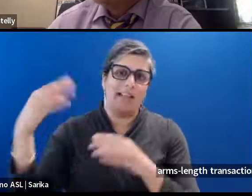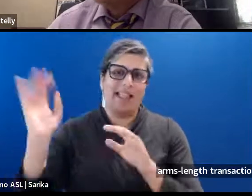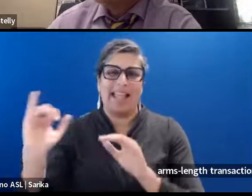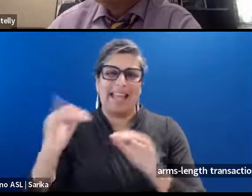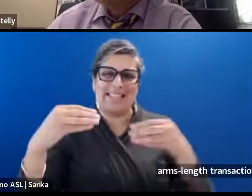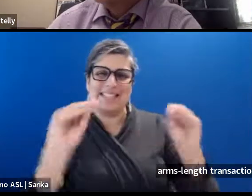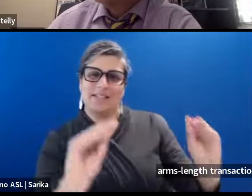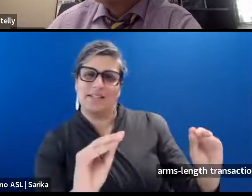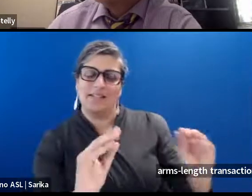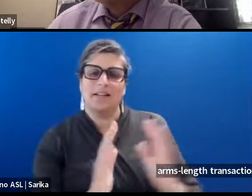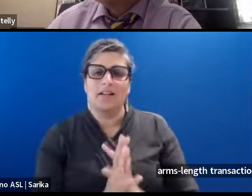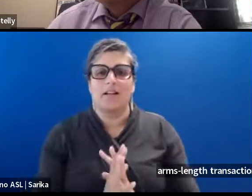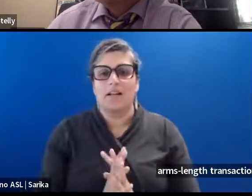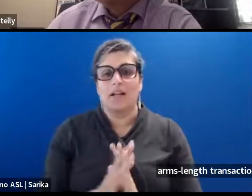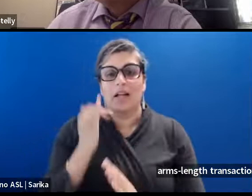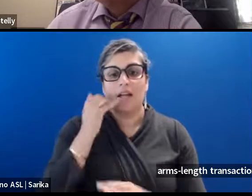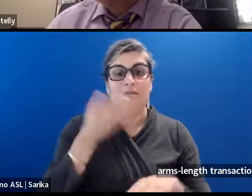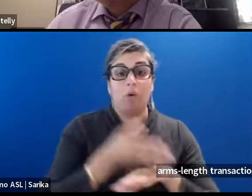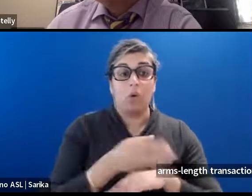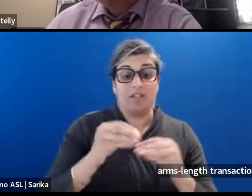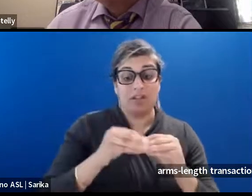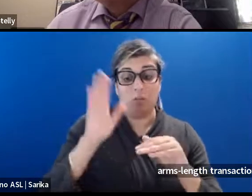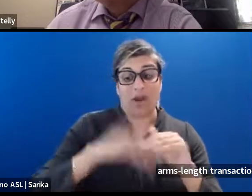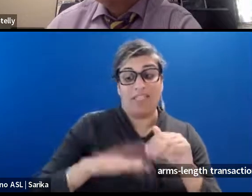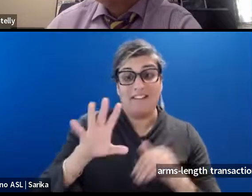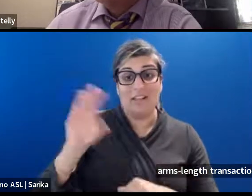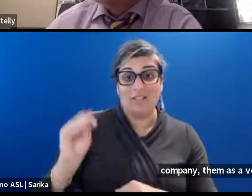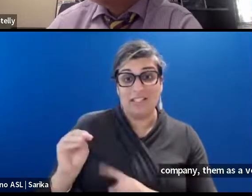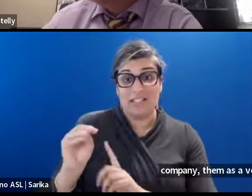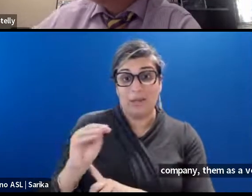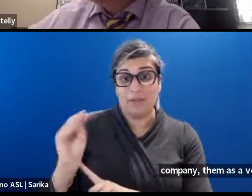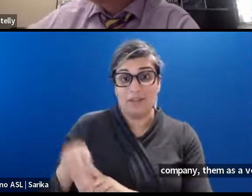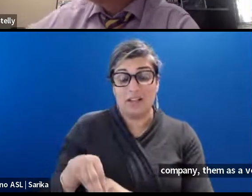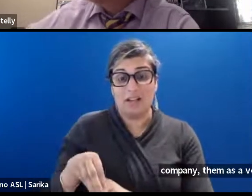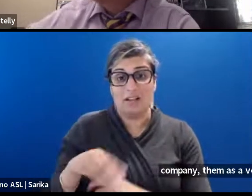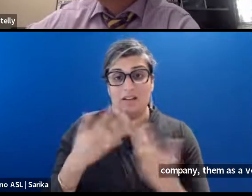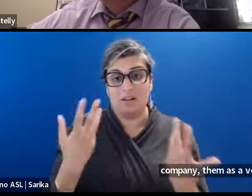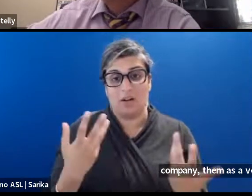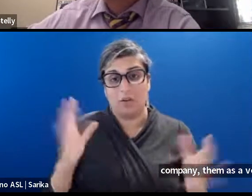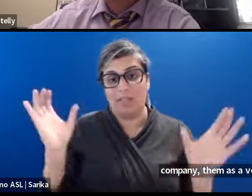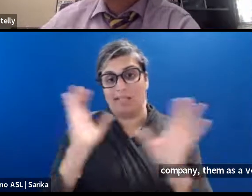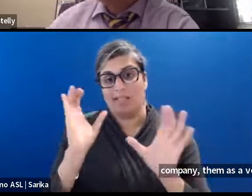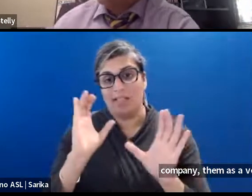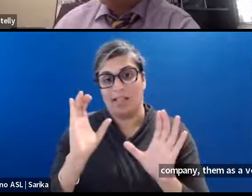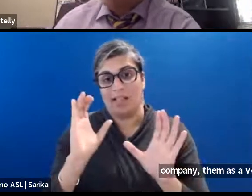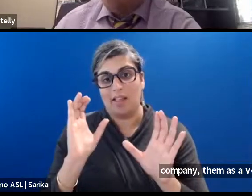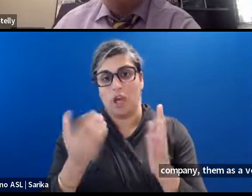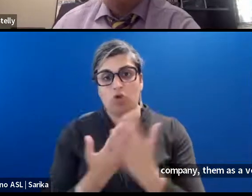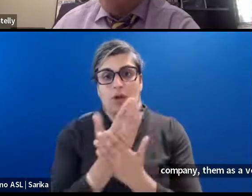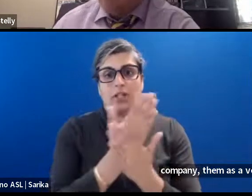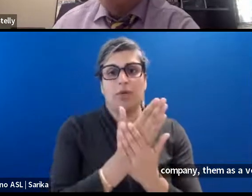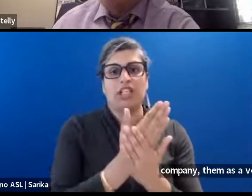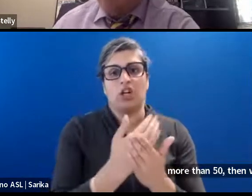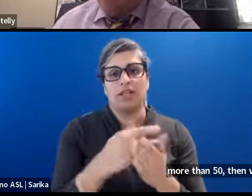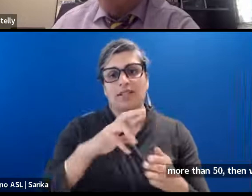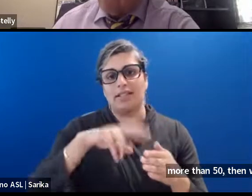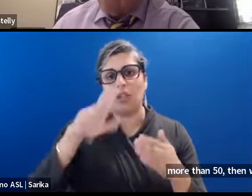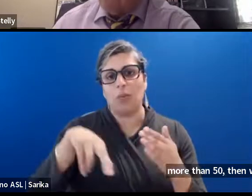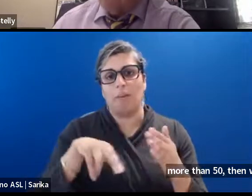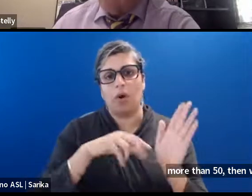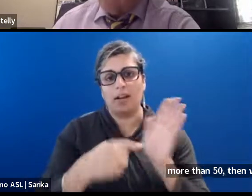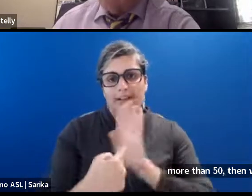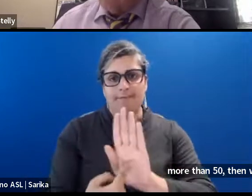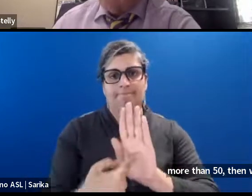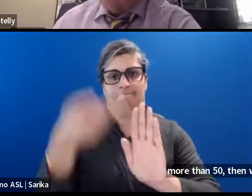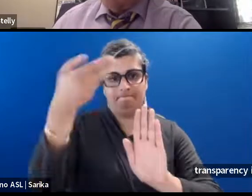Whereas if a post is more than 50, then we look for a lot more transfer, transparency in the reporting. Great.